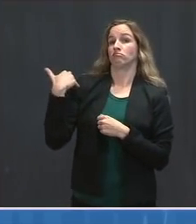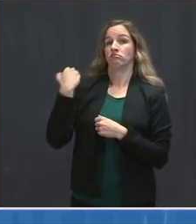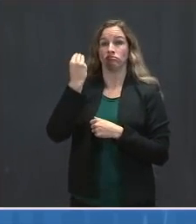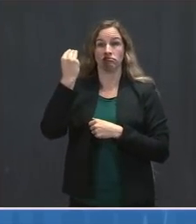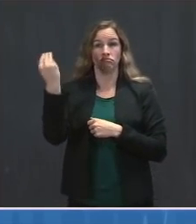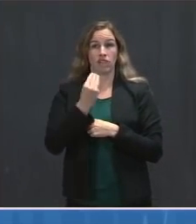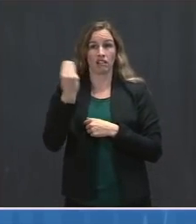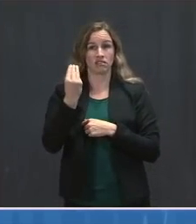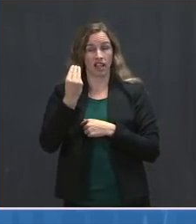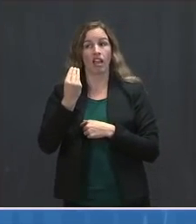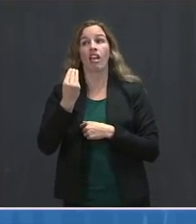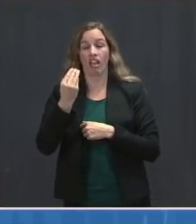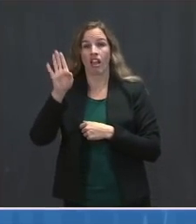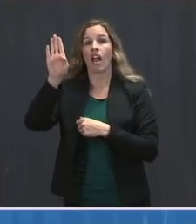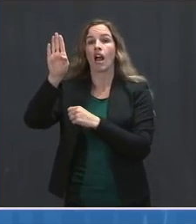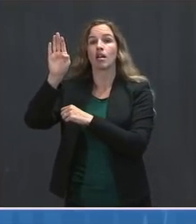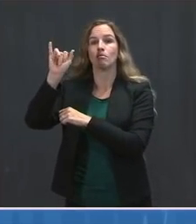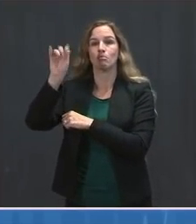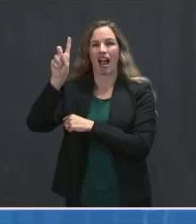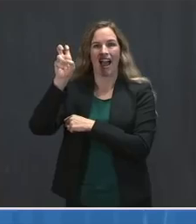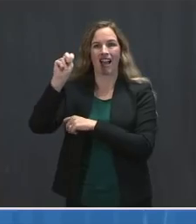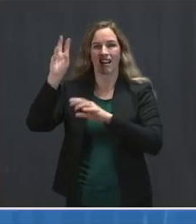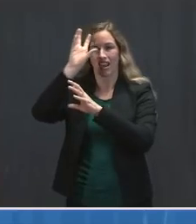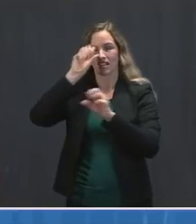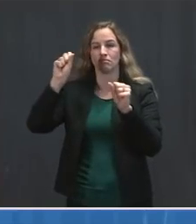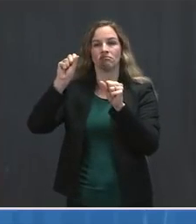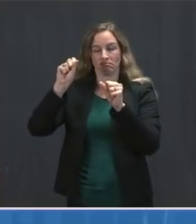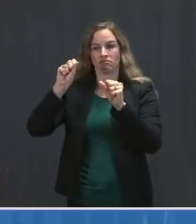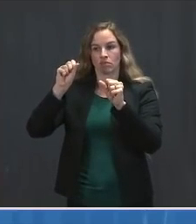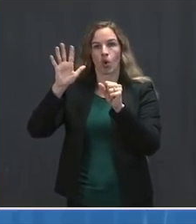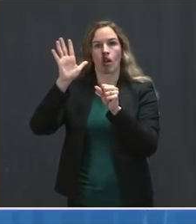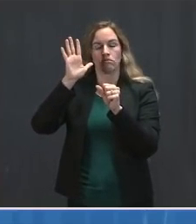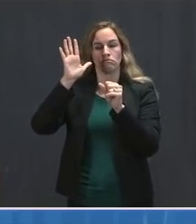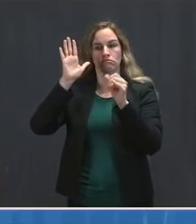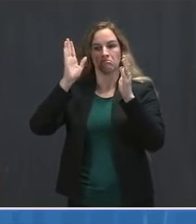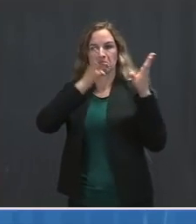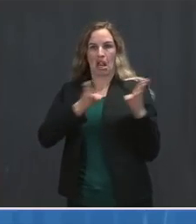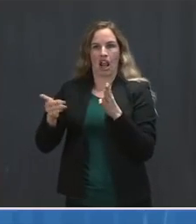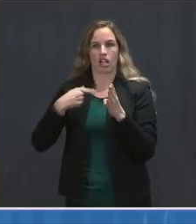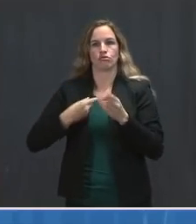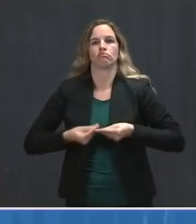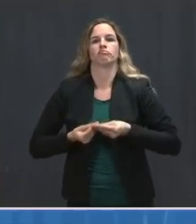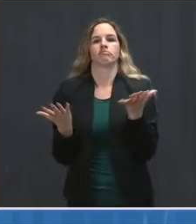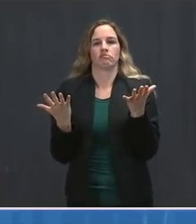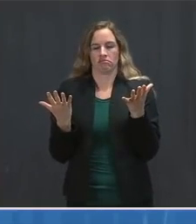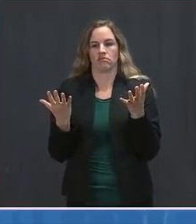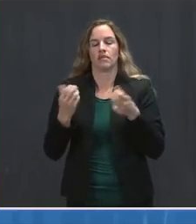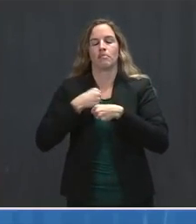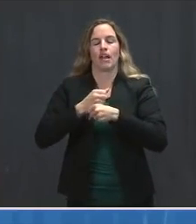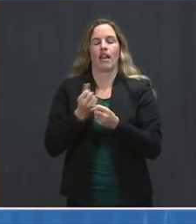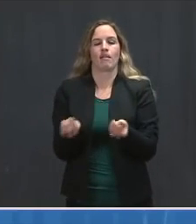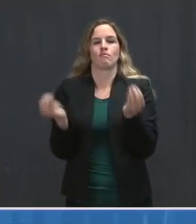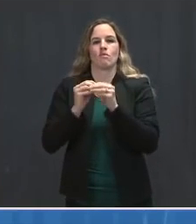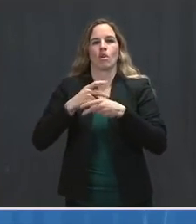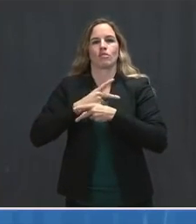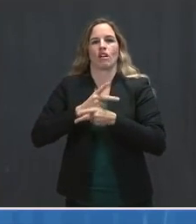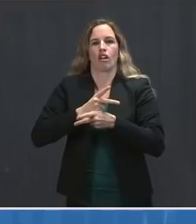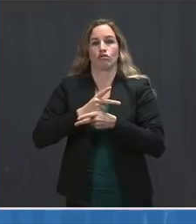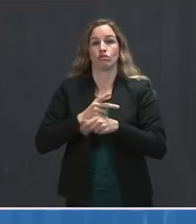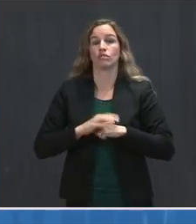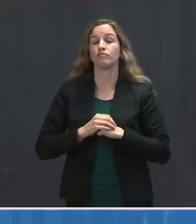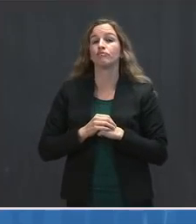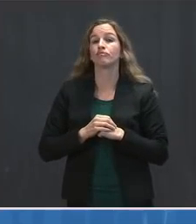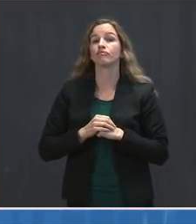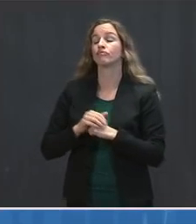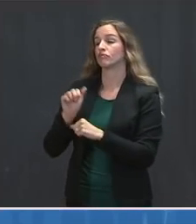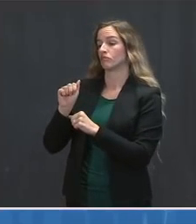administration will scale production of at-home COVID tests from a company called Illume. At-home tests are one of the